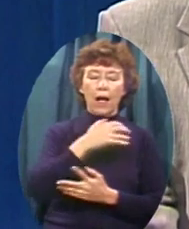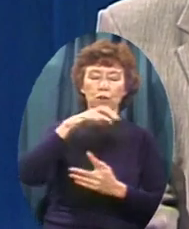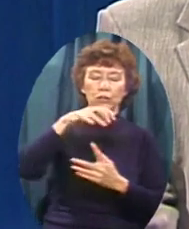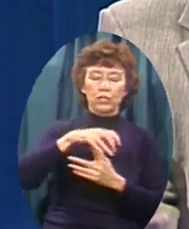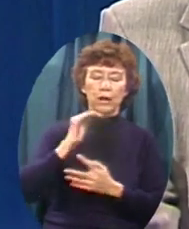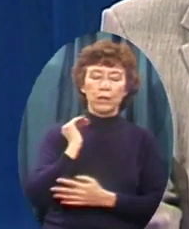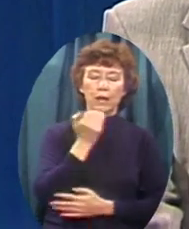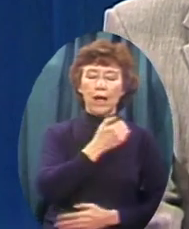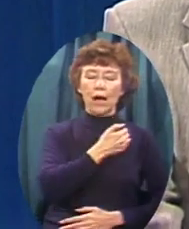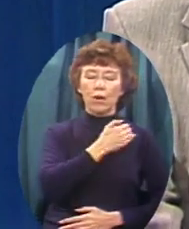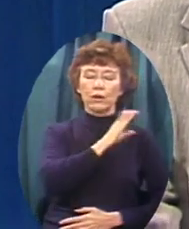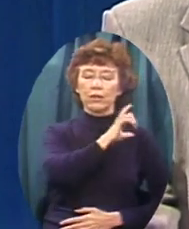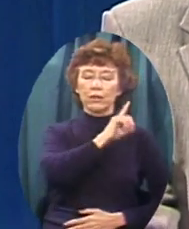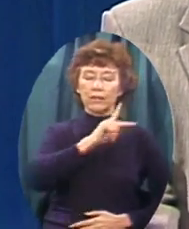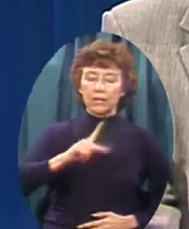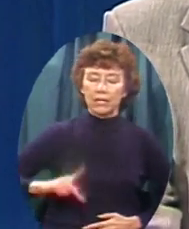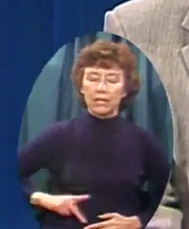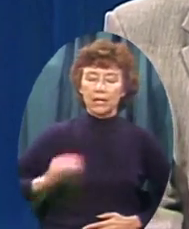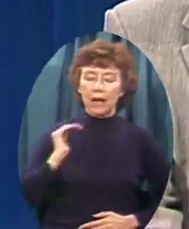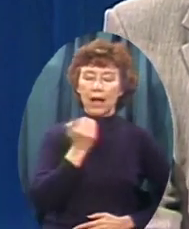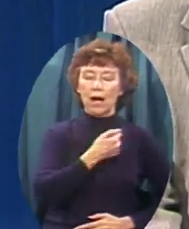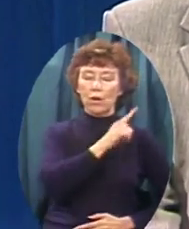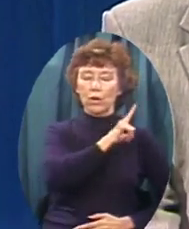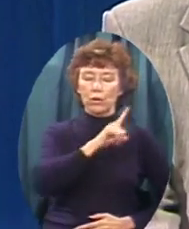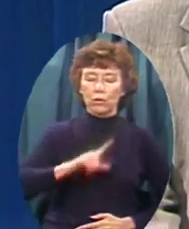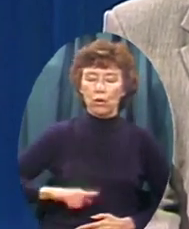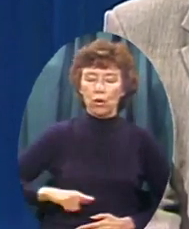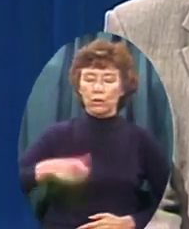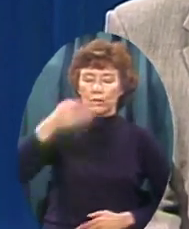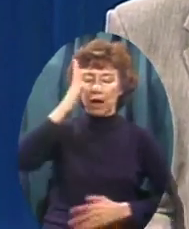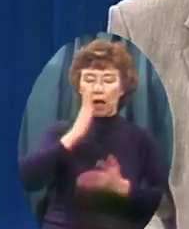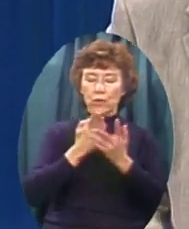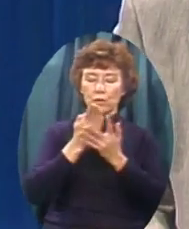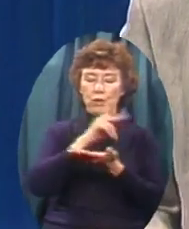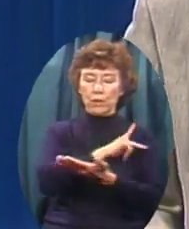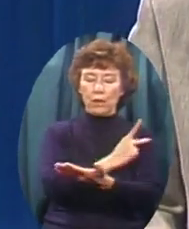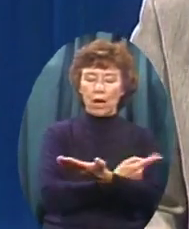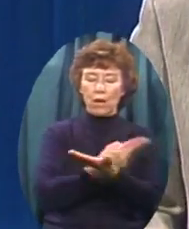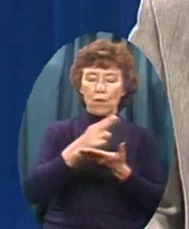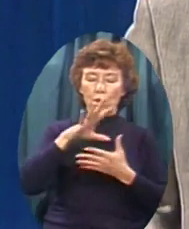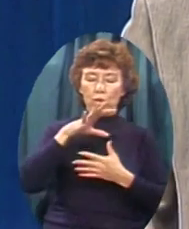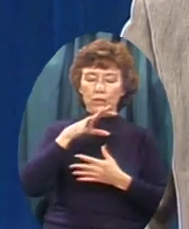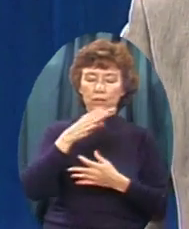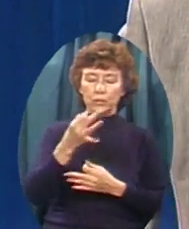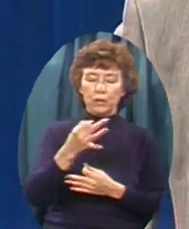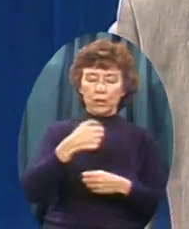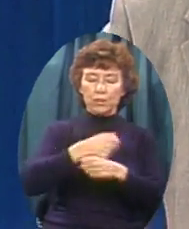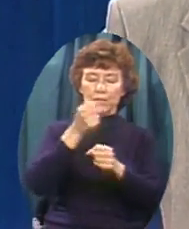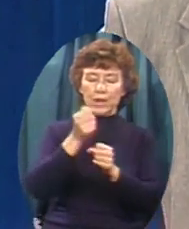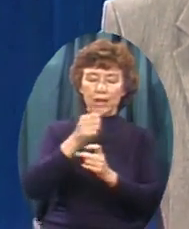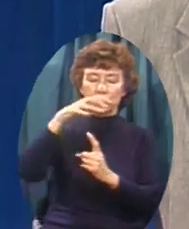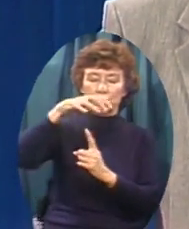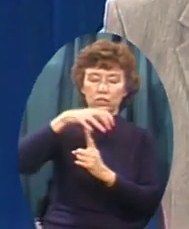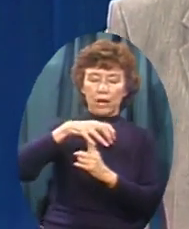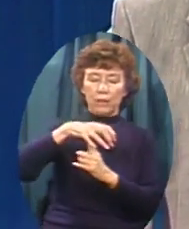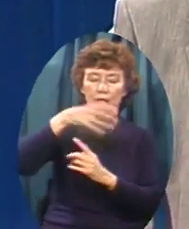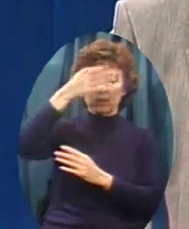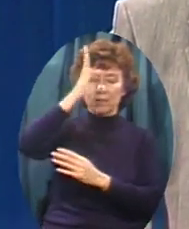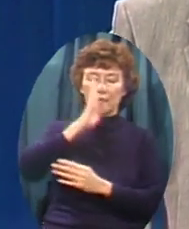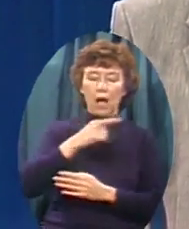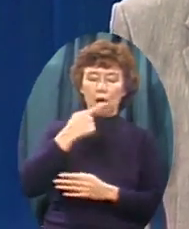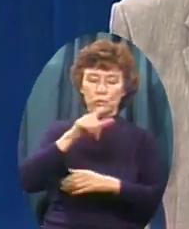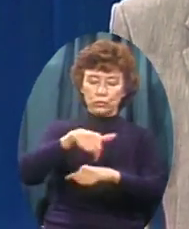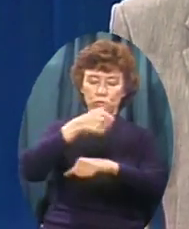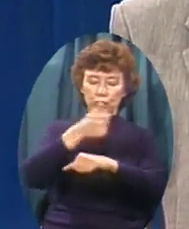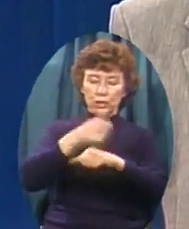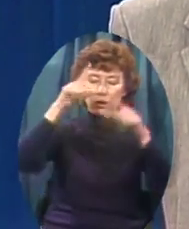king Our Lord The God who through the power Of the Holy Spirit Makes champions The God who raised up Moses To lead